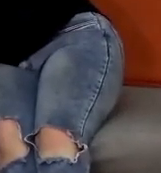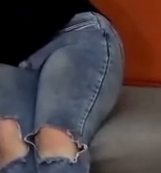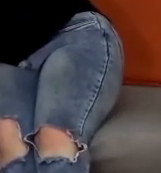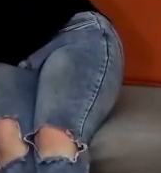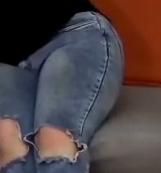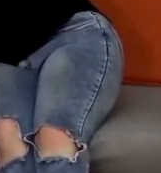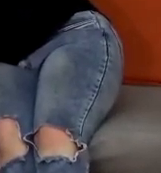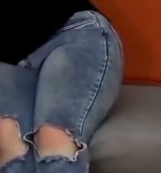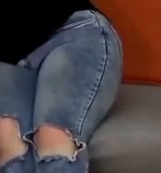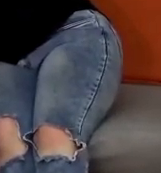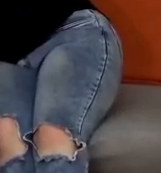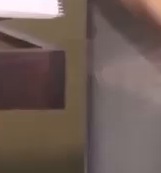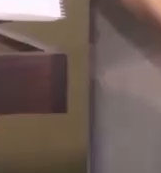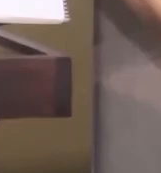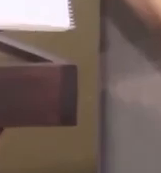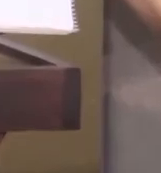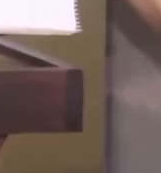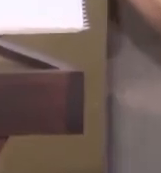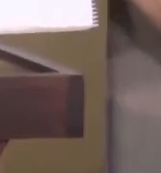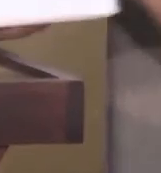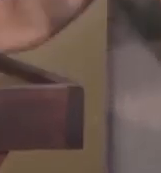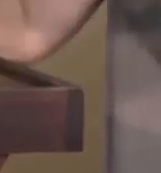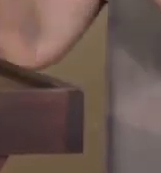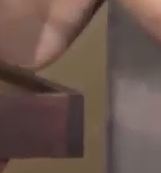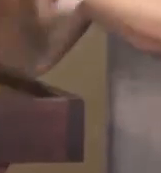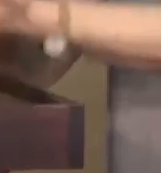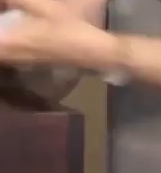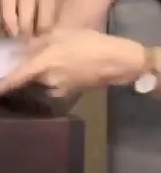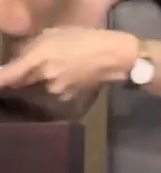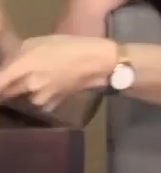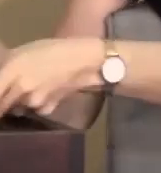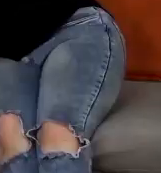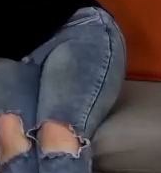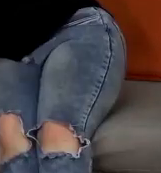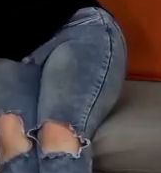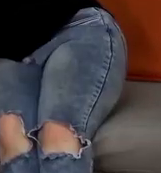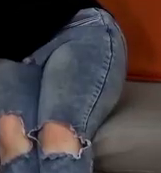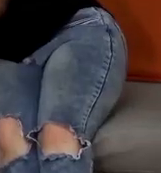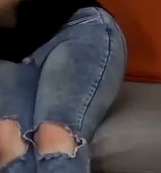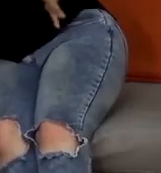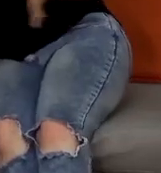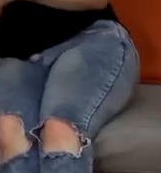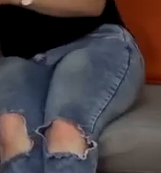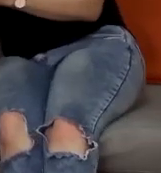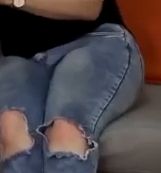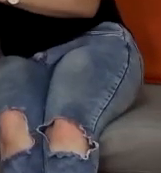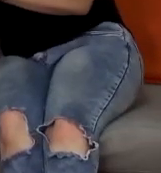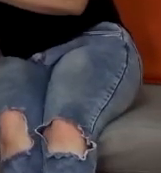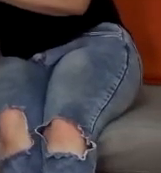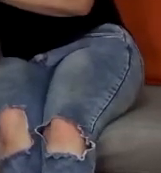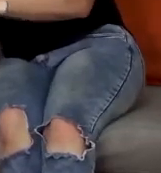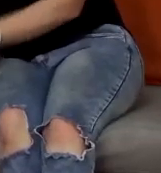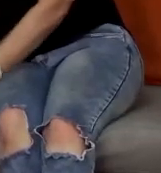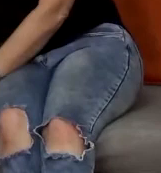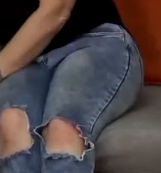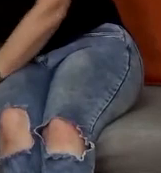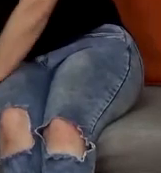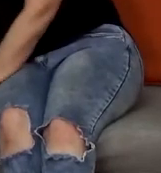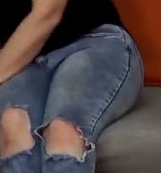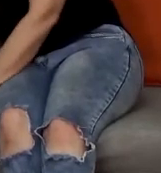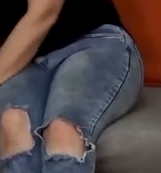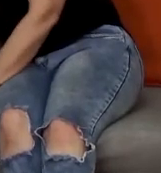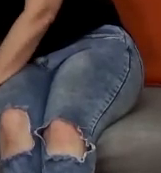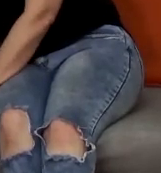She's used colour too, but she's taking notes. All right. What else? How does this help you? It helps me to